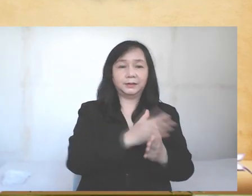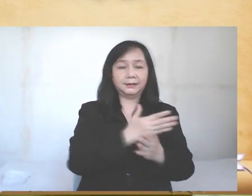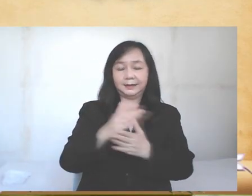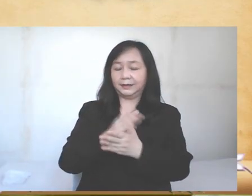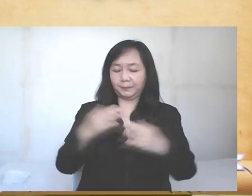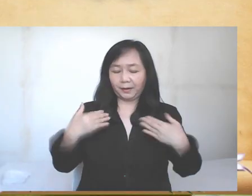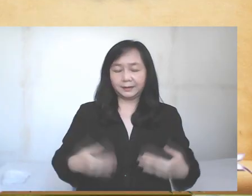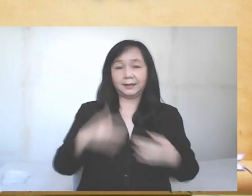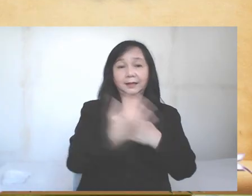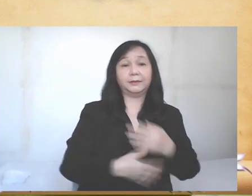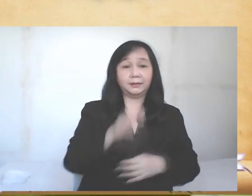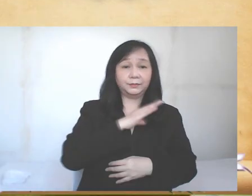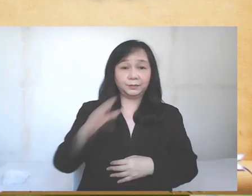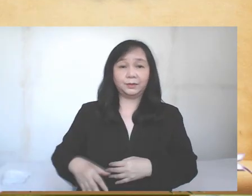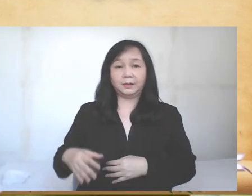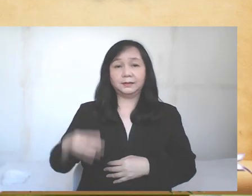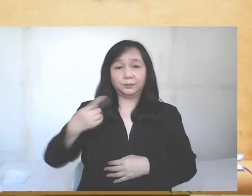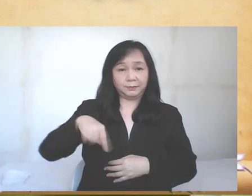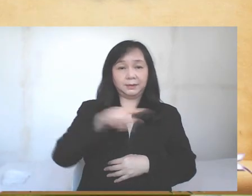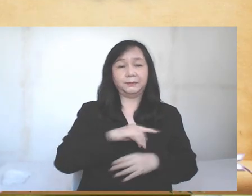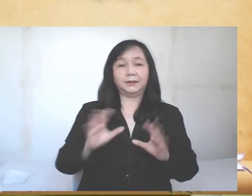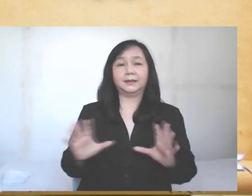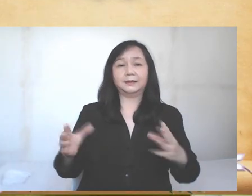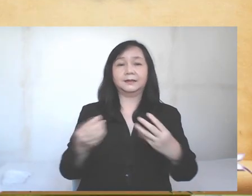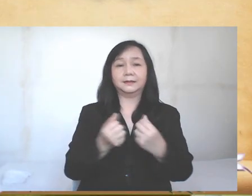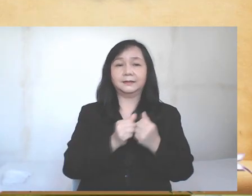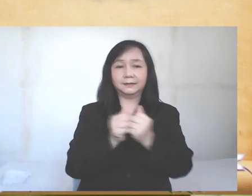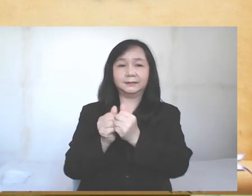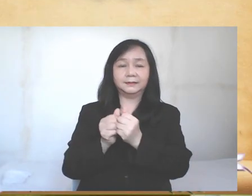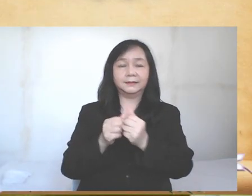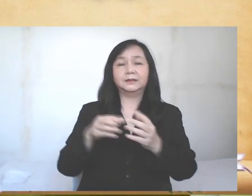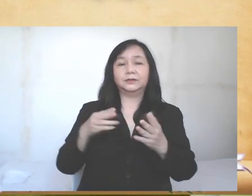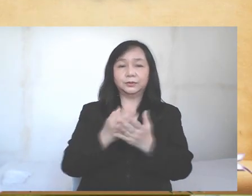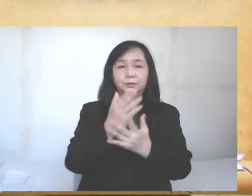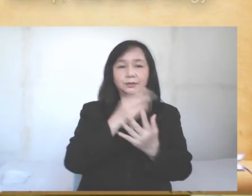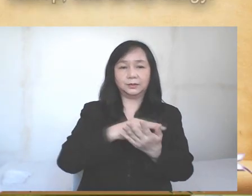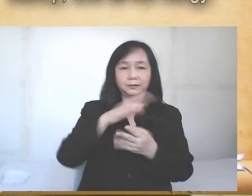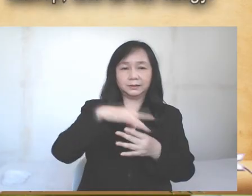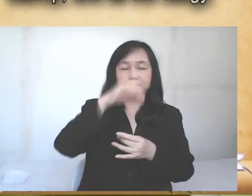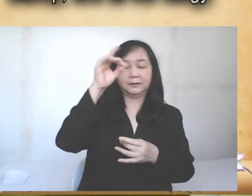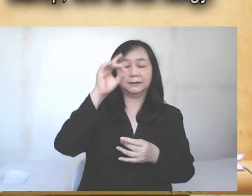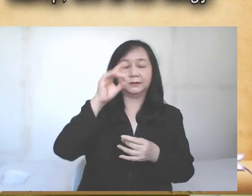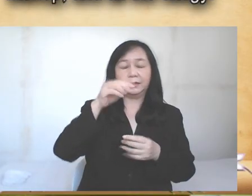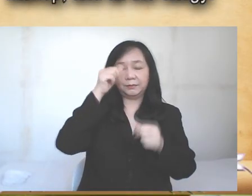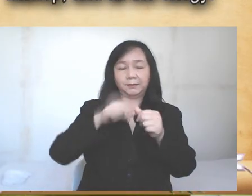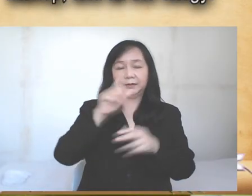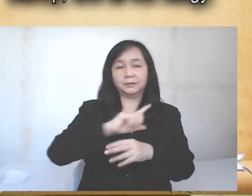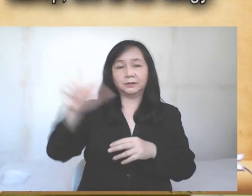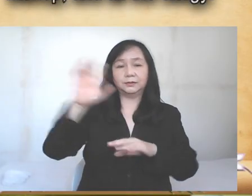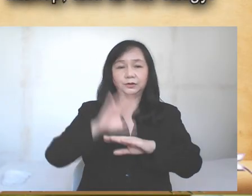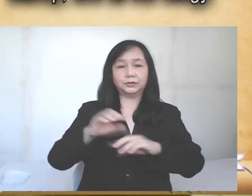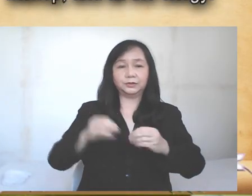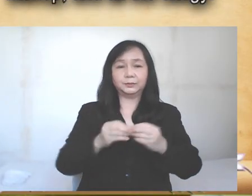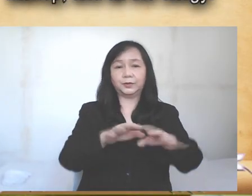partaking of the body and blood of Christ, we may be gathered into one by the Holy Spirit. Remember, Lord, your church